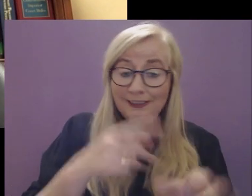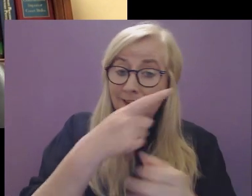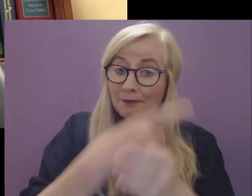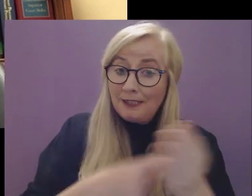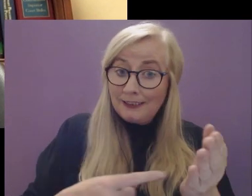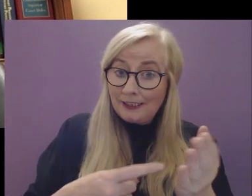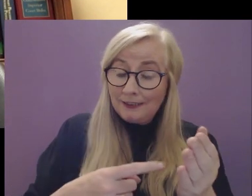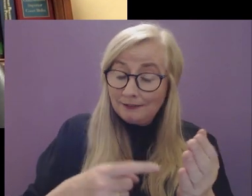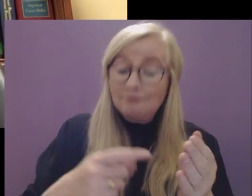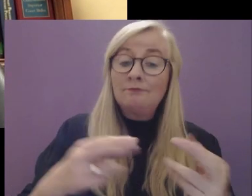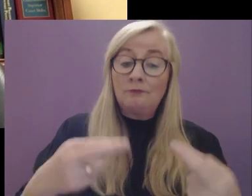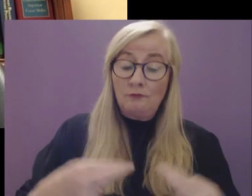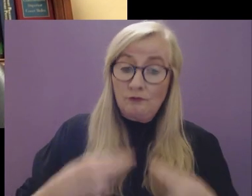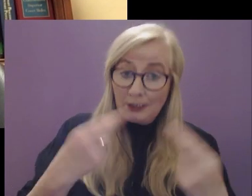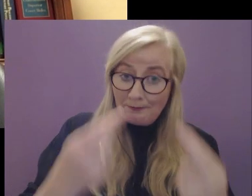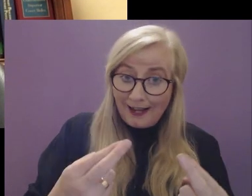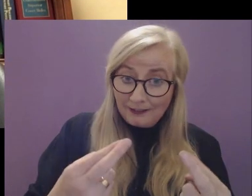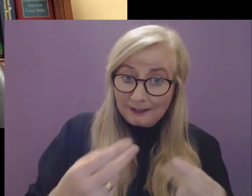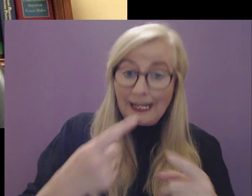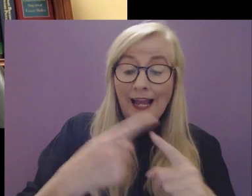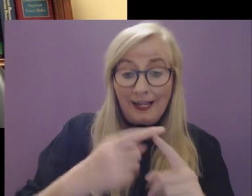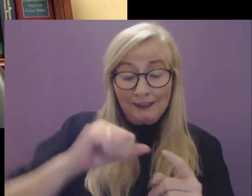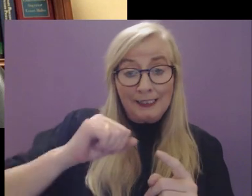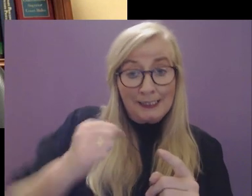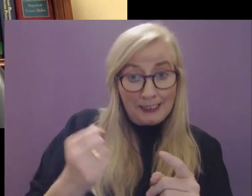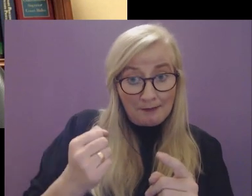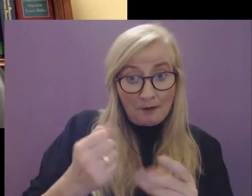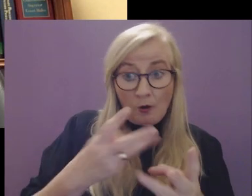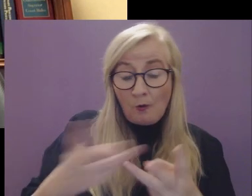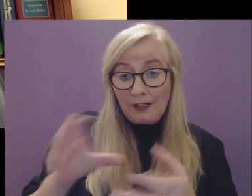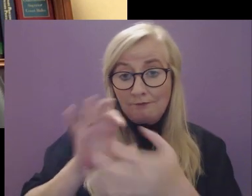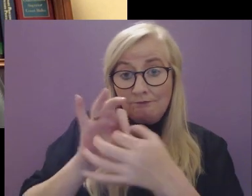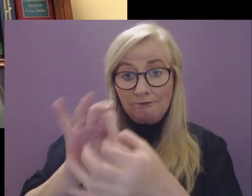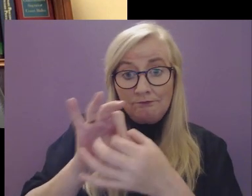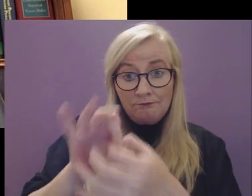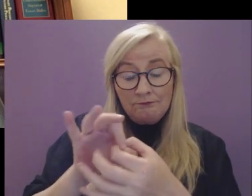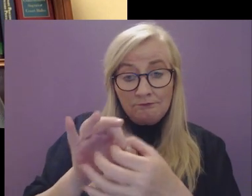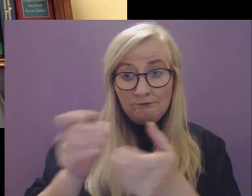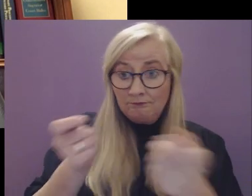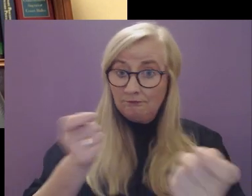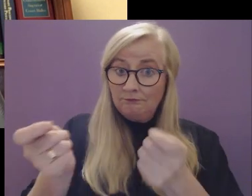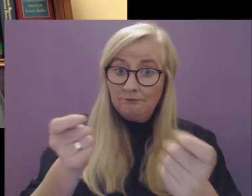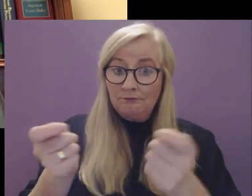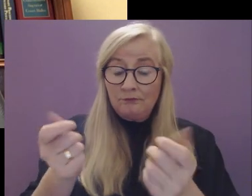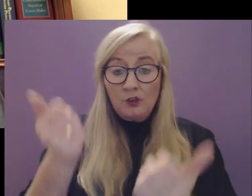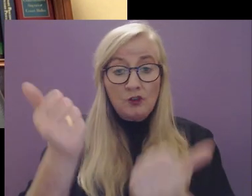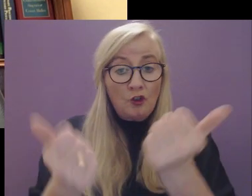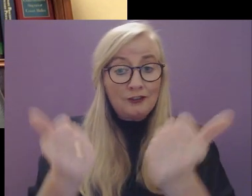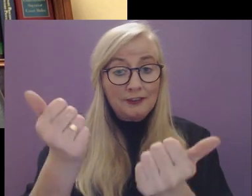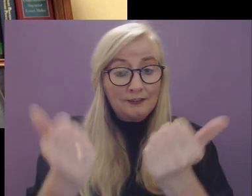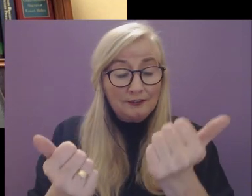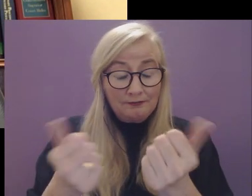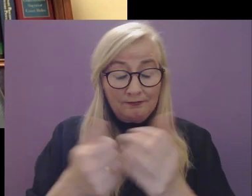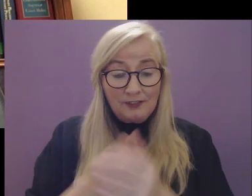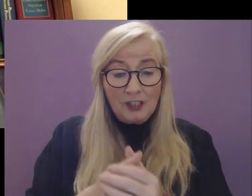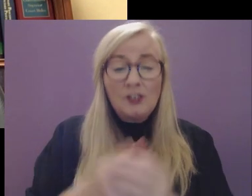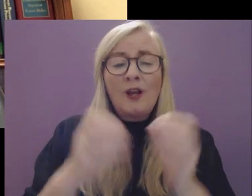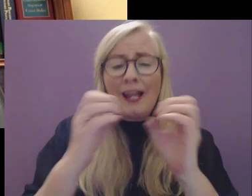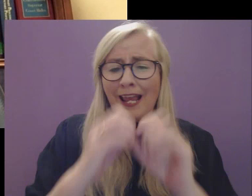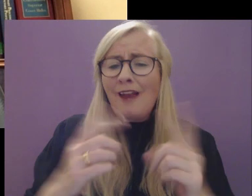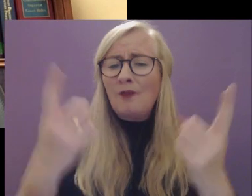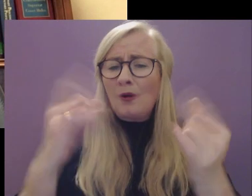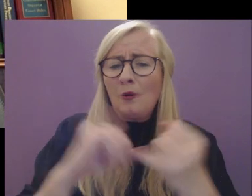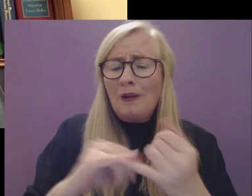with disabilities are respected and upheld when engaged with the administration of justice. Now